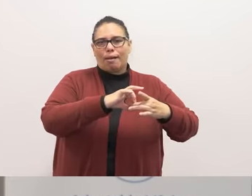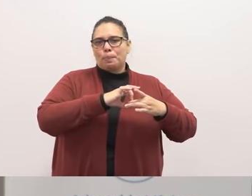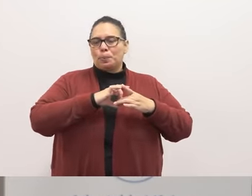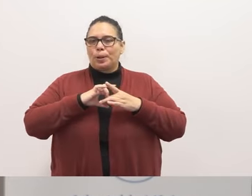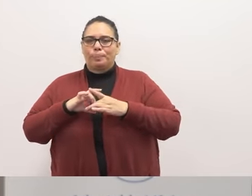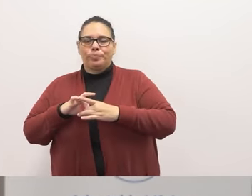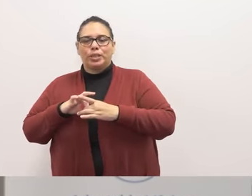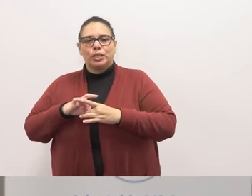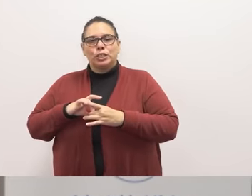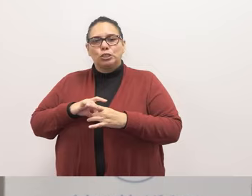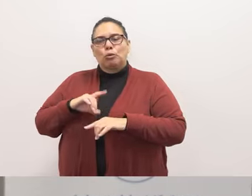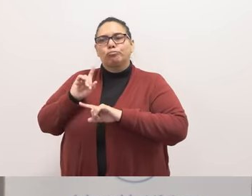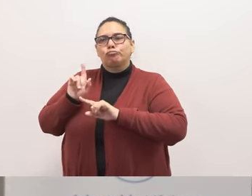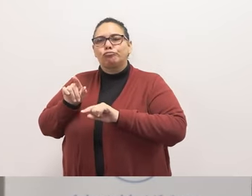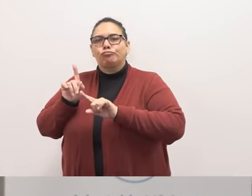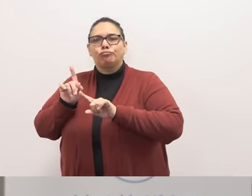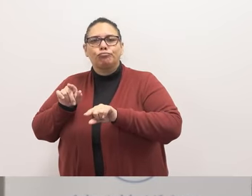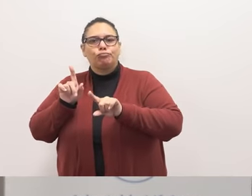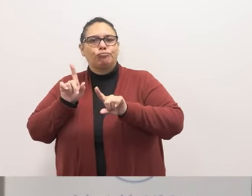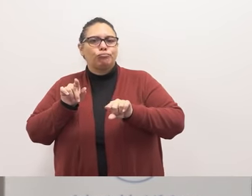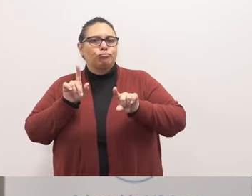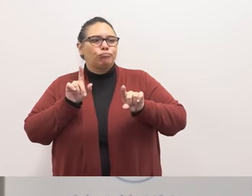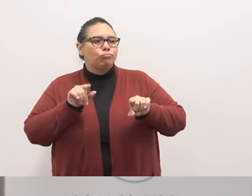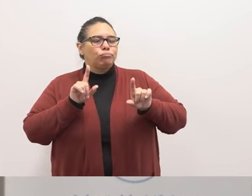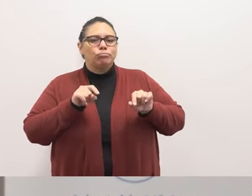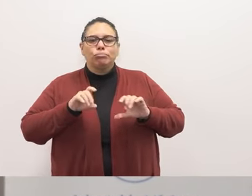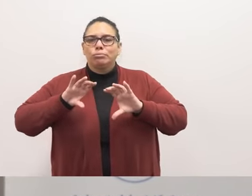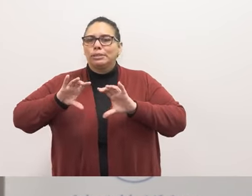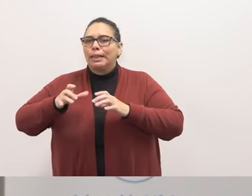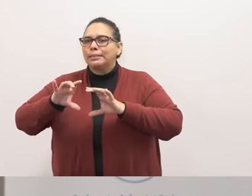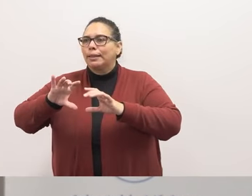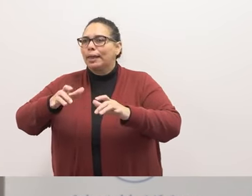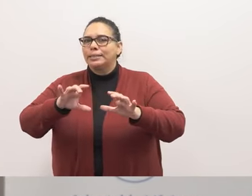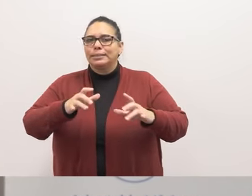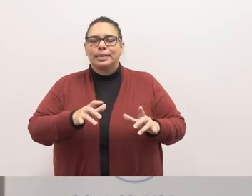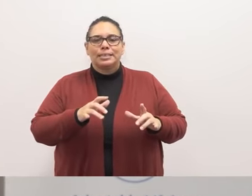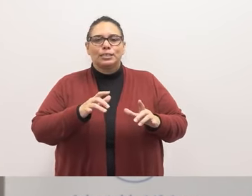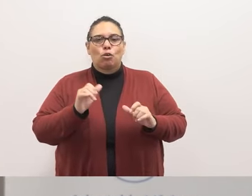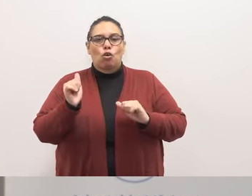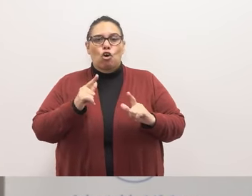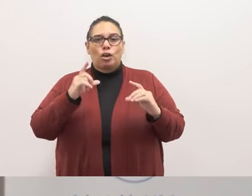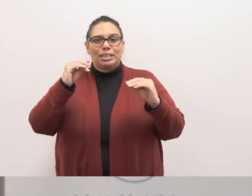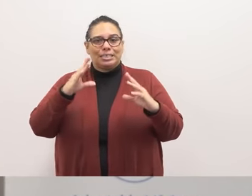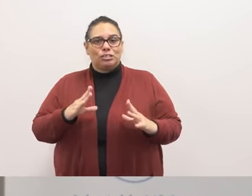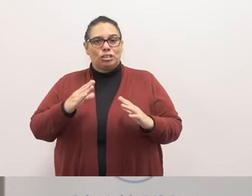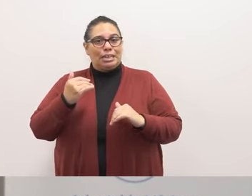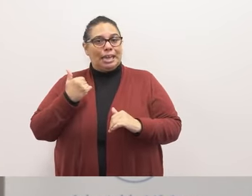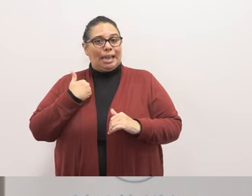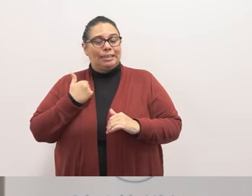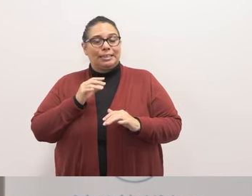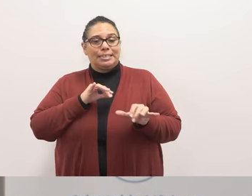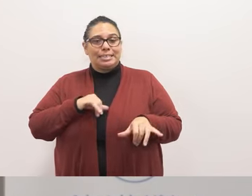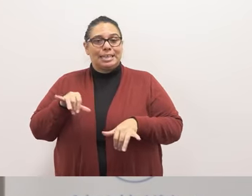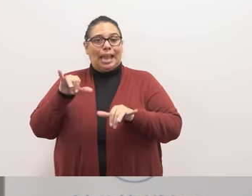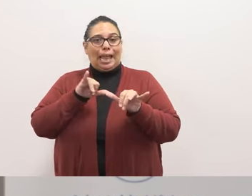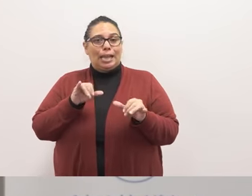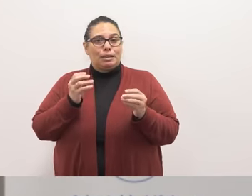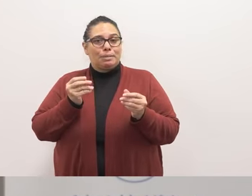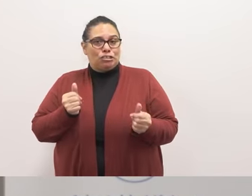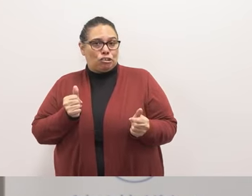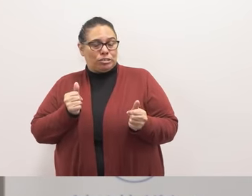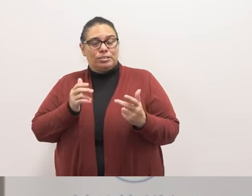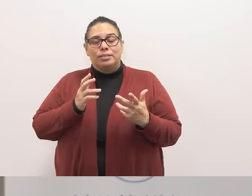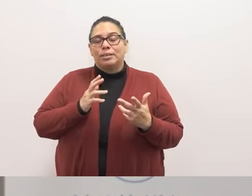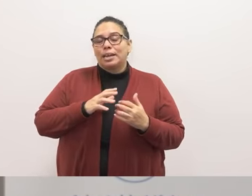went from classroom to classroom every teacher was using the same materials and conducting